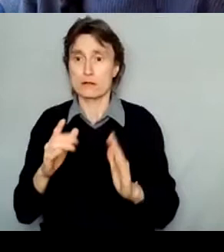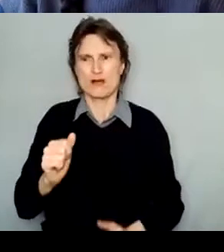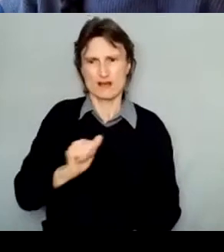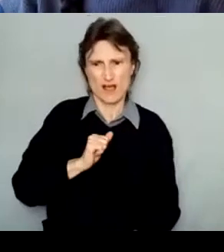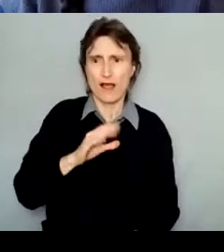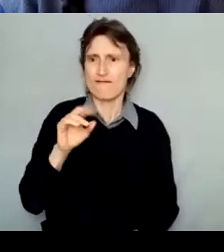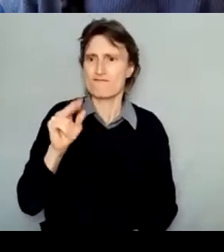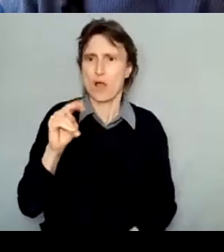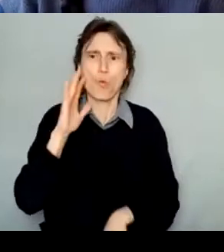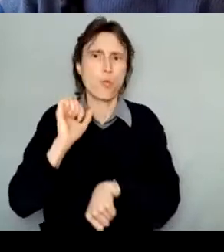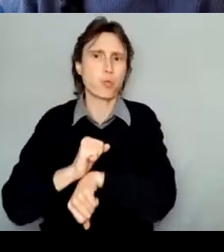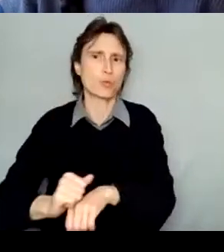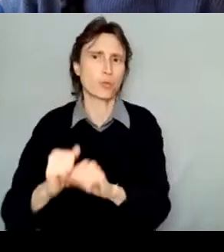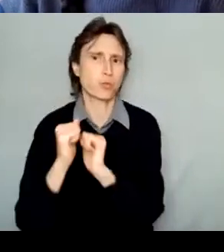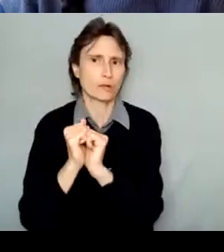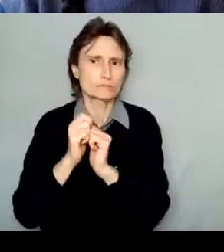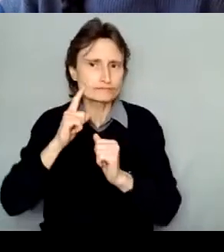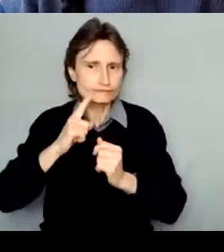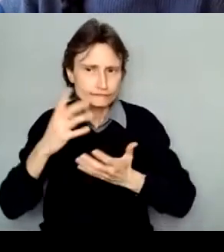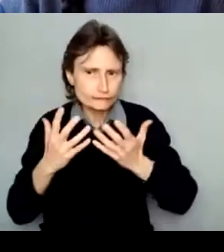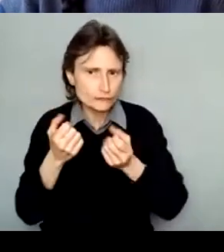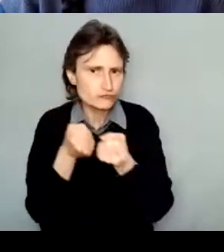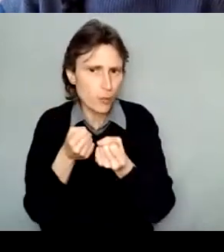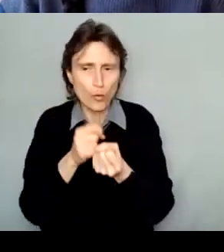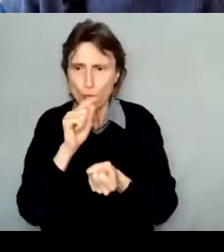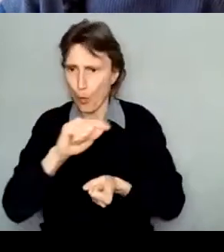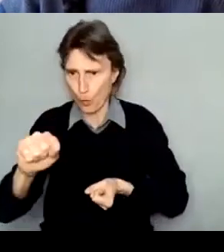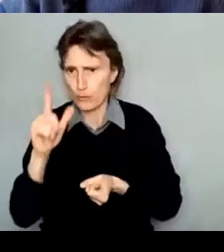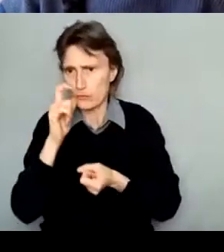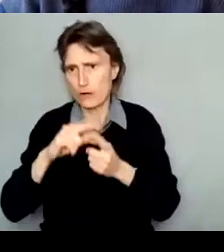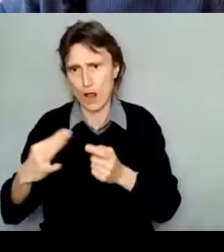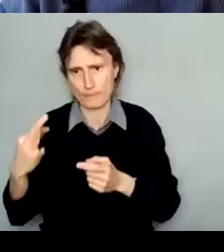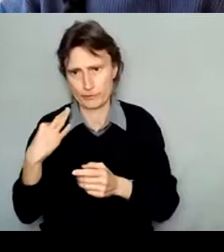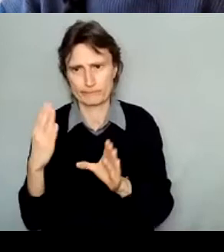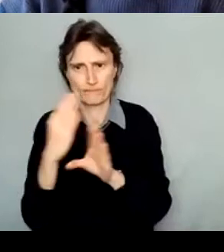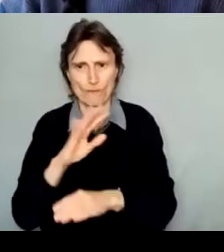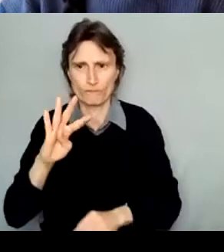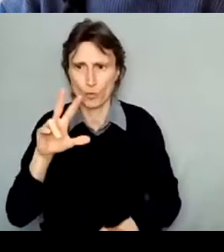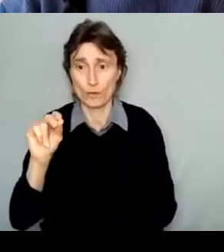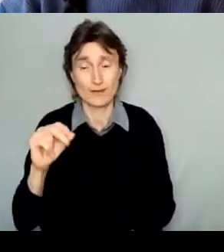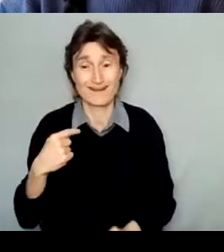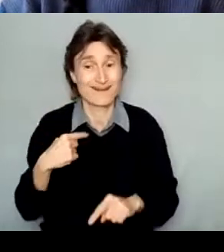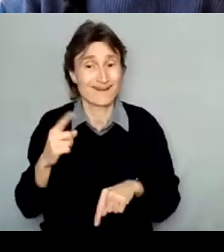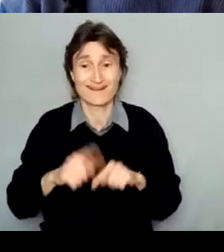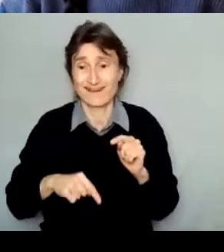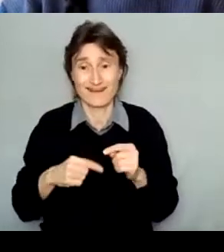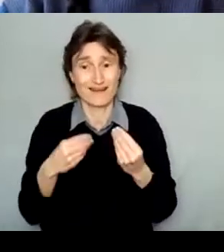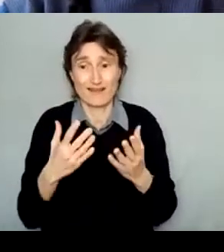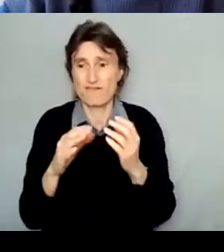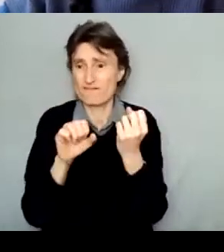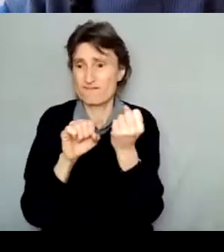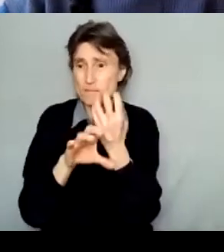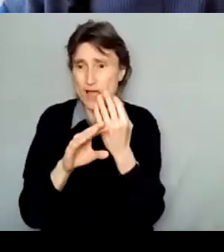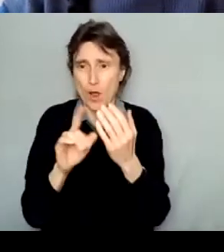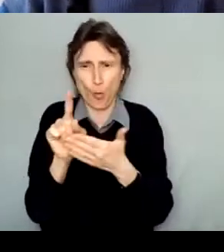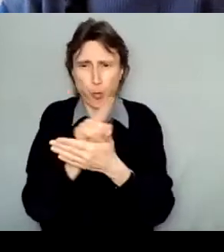successfully do so before 4 30. As I mentioned, I can't guarantee that I will be able to give feedback on applications the week before